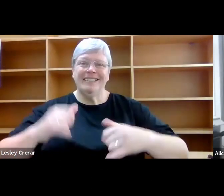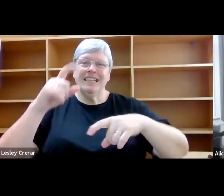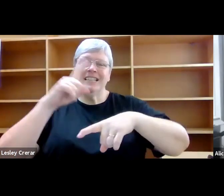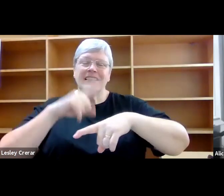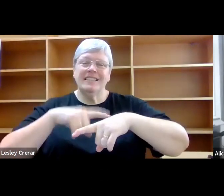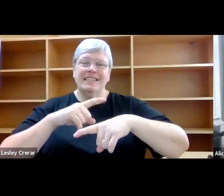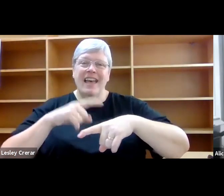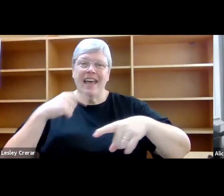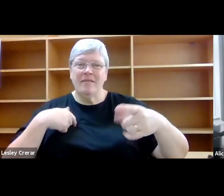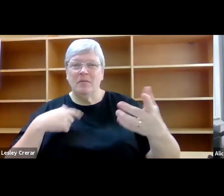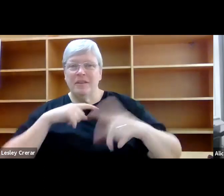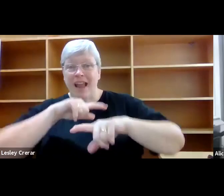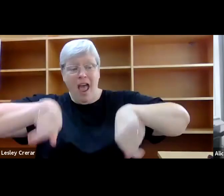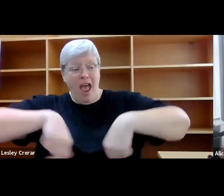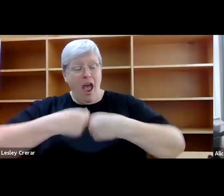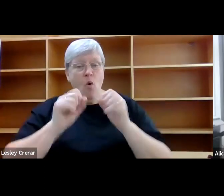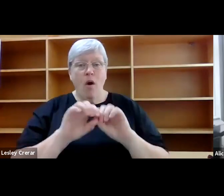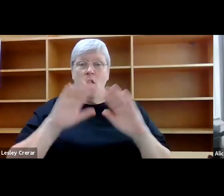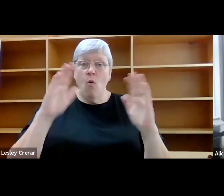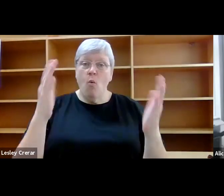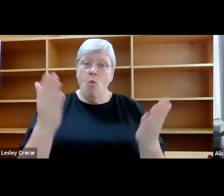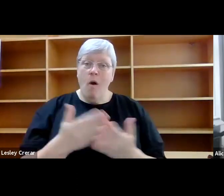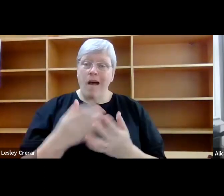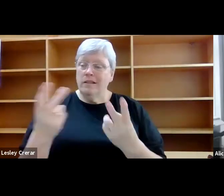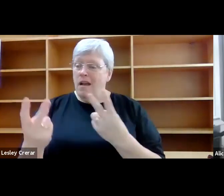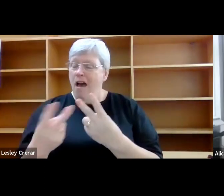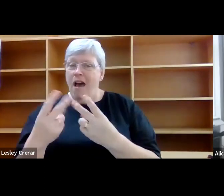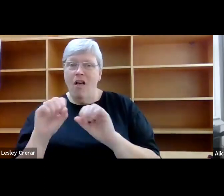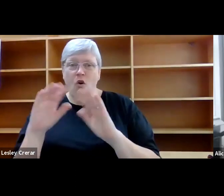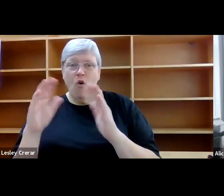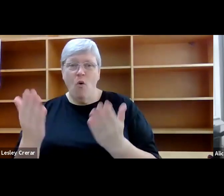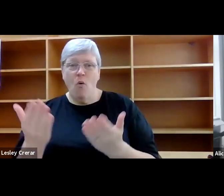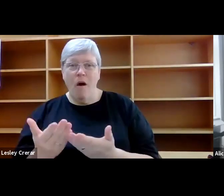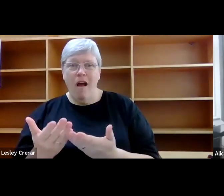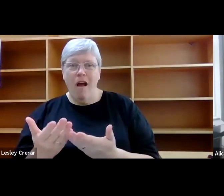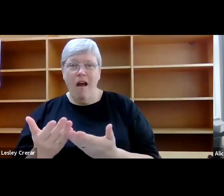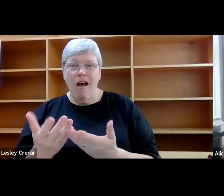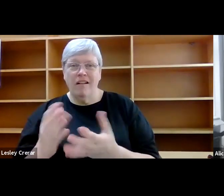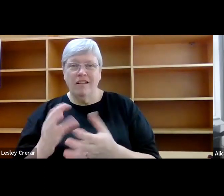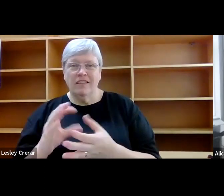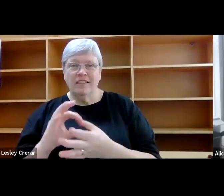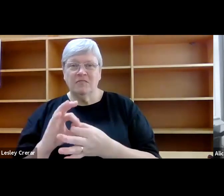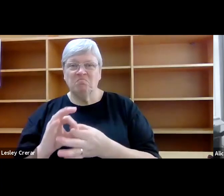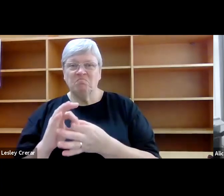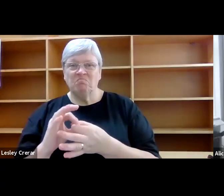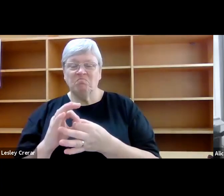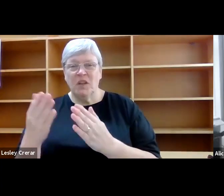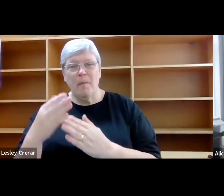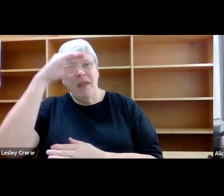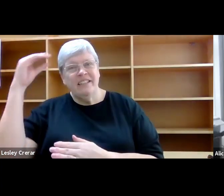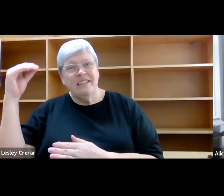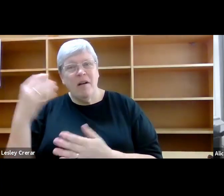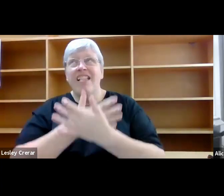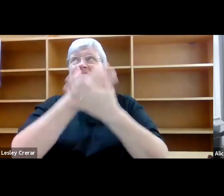veils between our world and all other worlds is thin. Midsummer, with its excess of light,